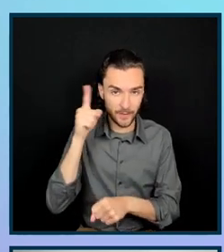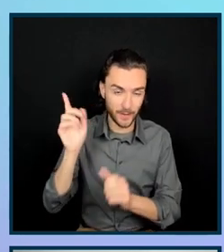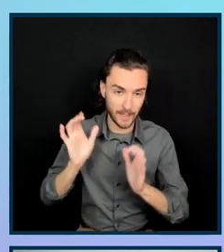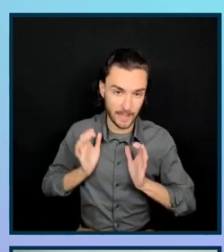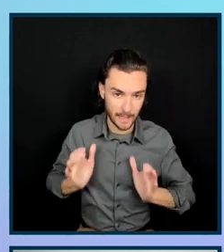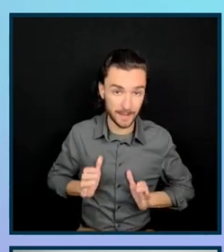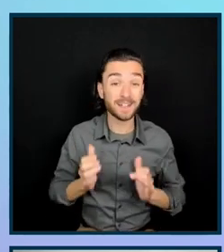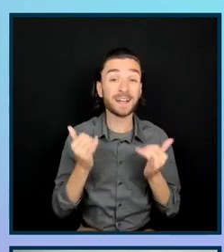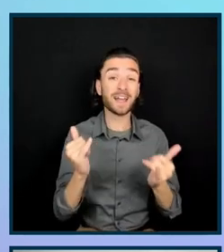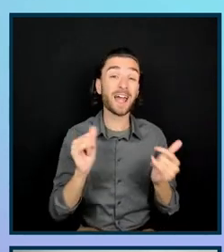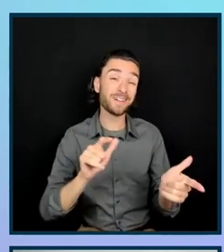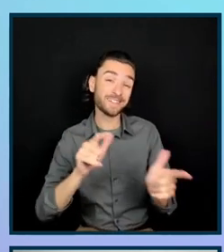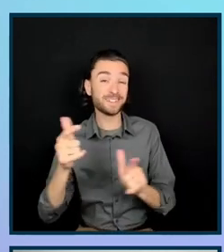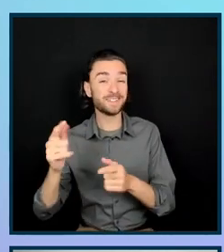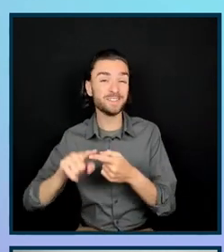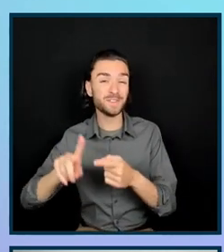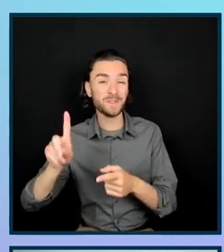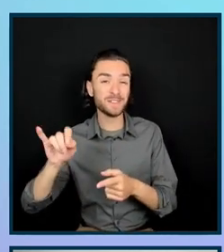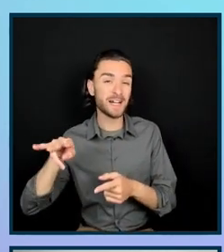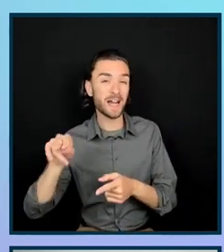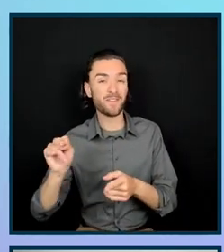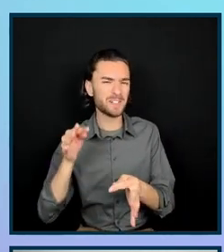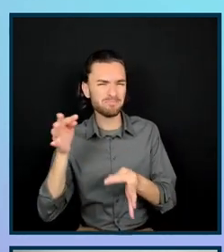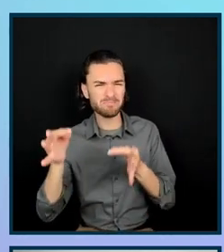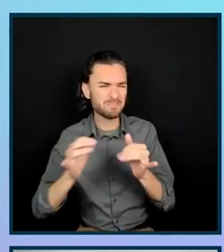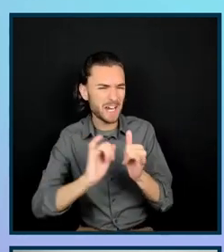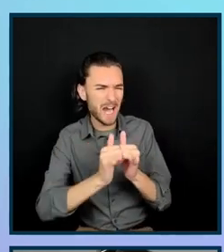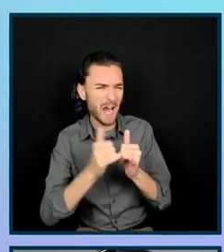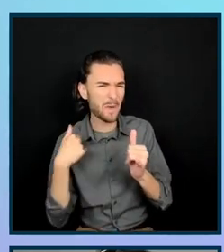to Devin to talk a little bit about how we got our participants.